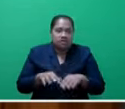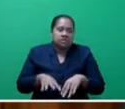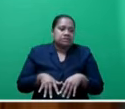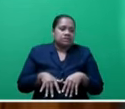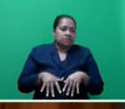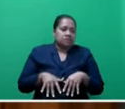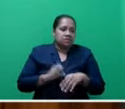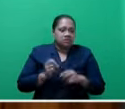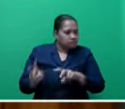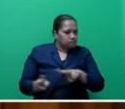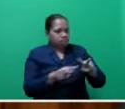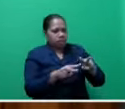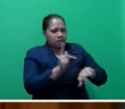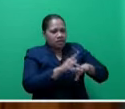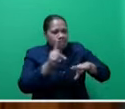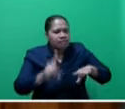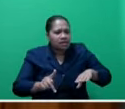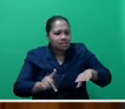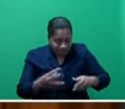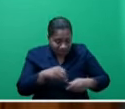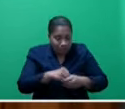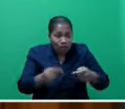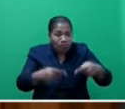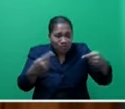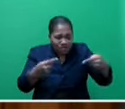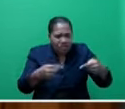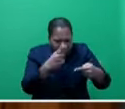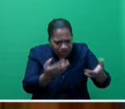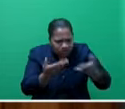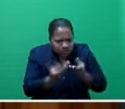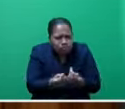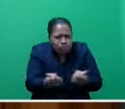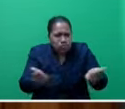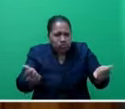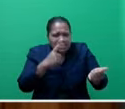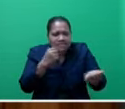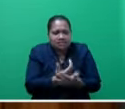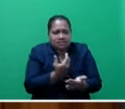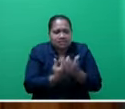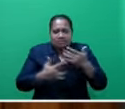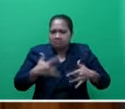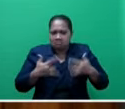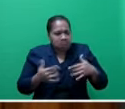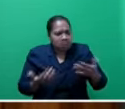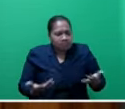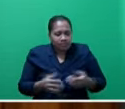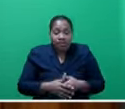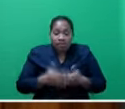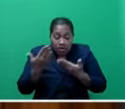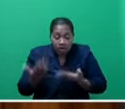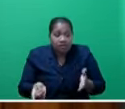So they look to Parliament, which includes the opposition, to provide solutions that can save lives. As the Honourable Anthony